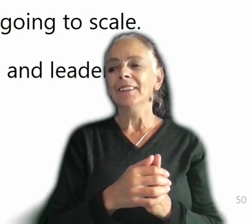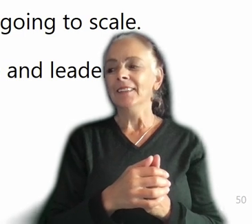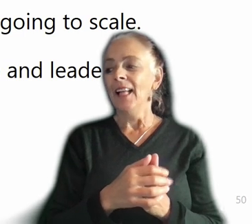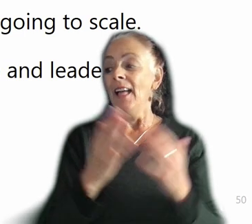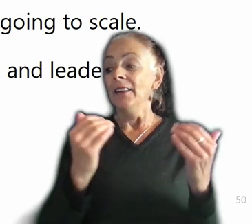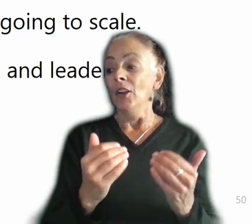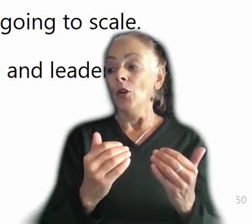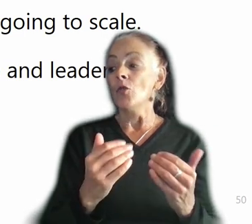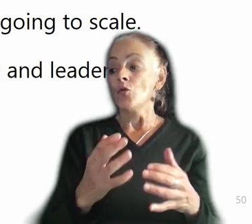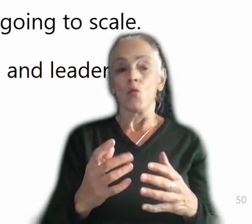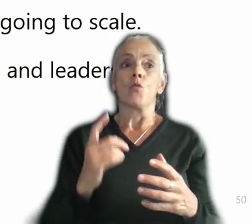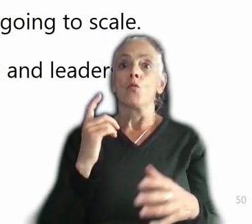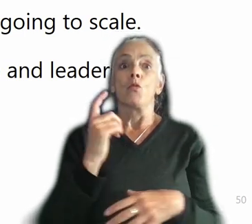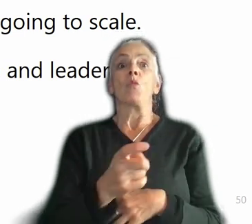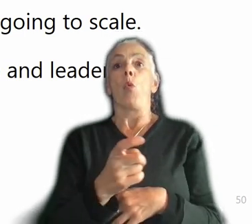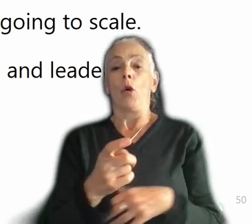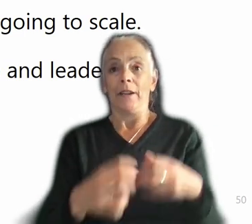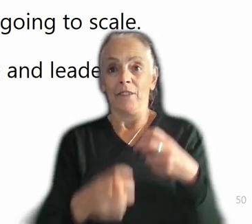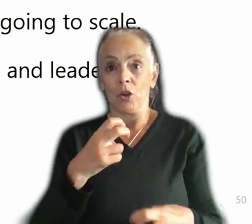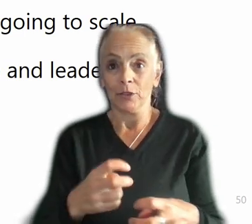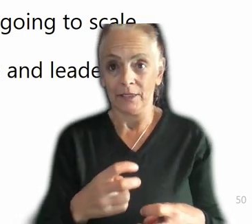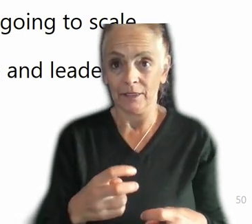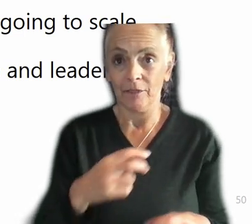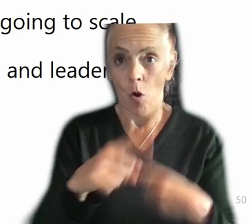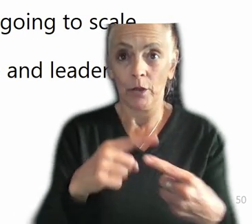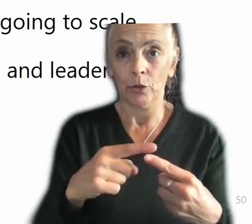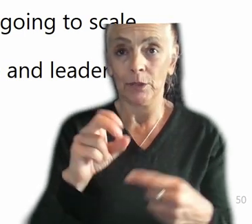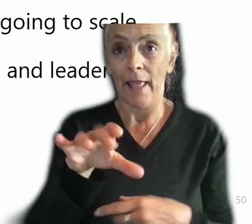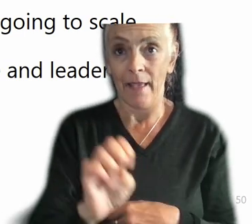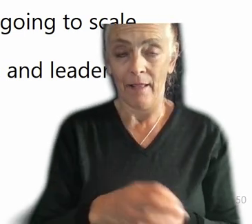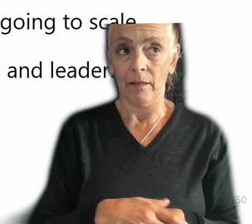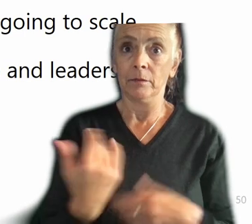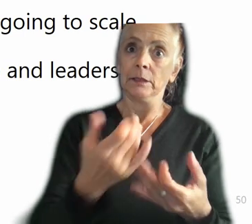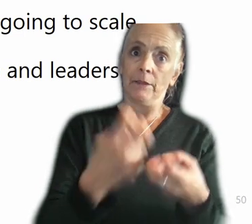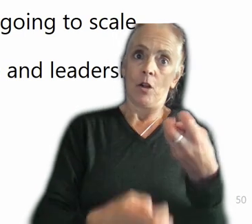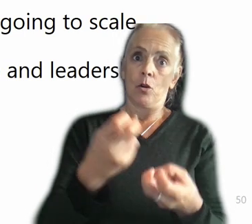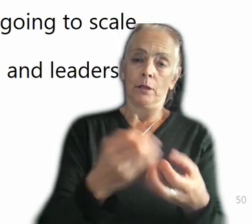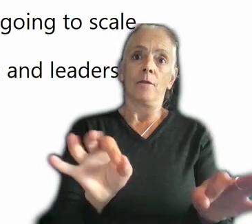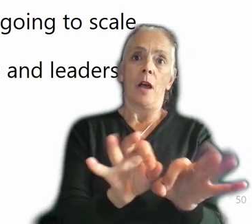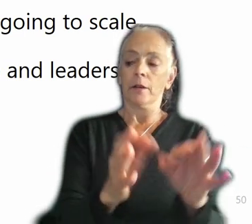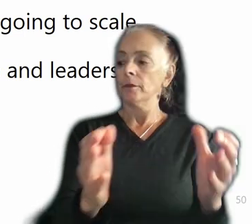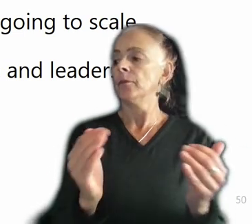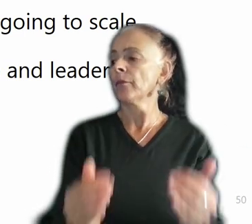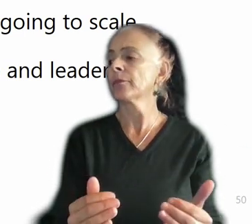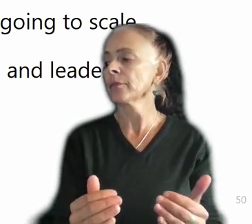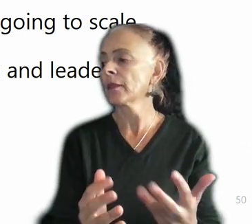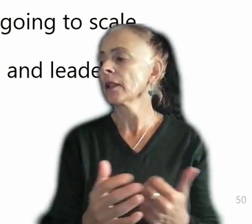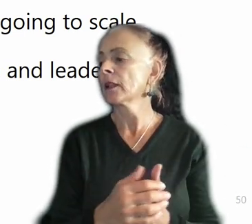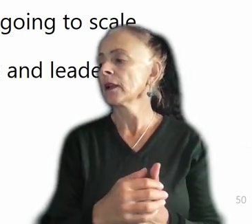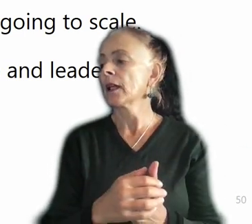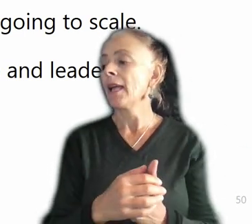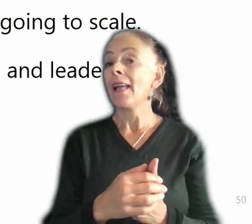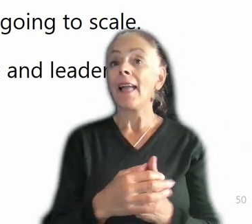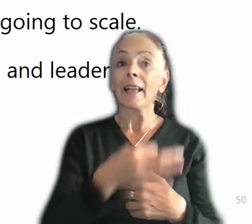difficult and it is so vital to your organization. And then don't conflate expertise and leadership, right? I think that